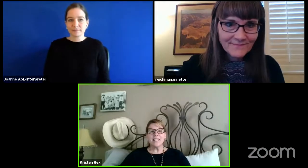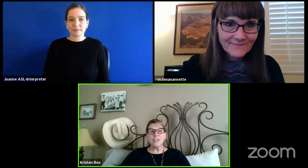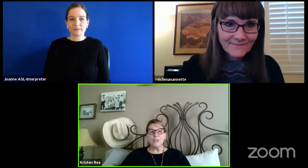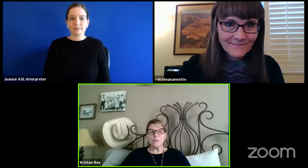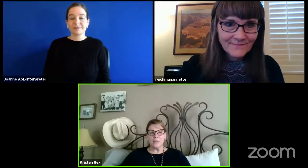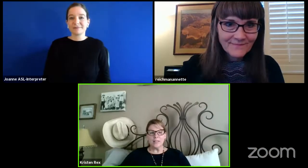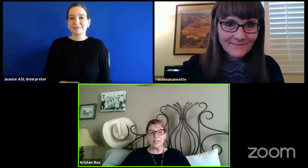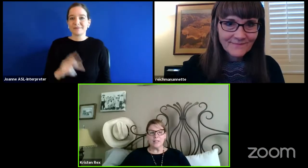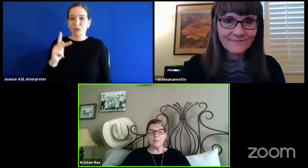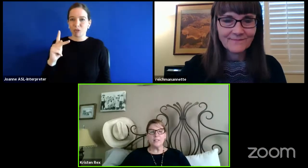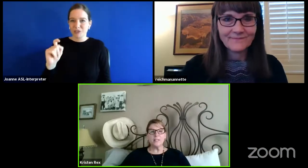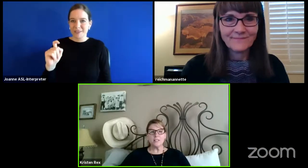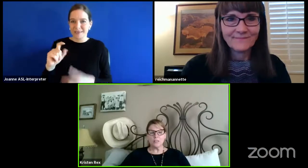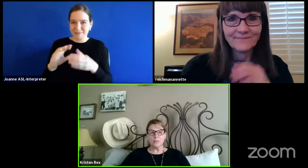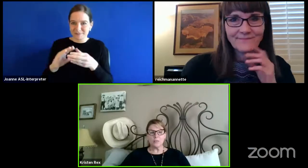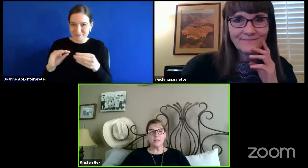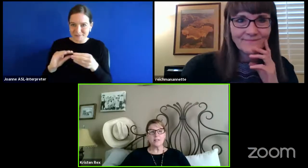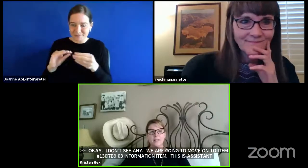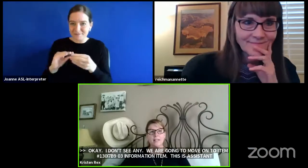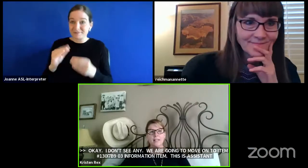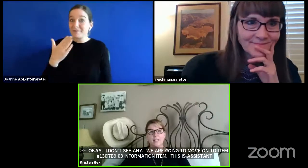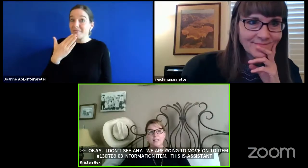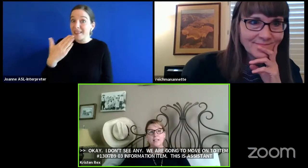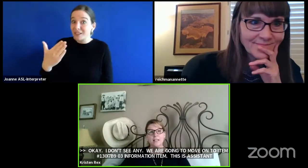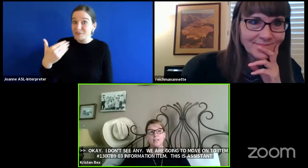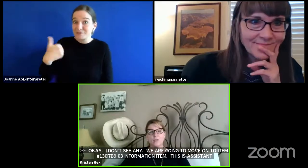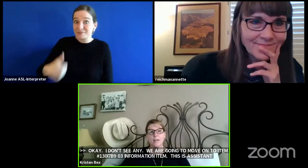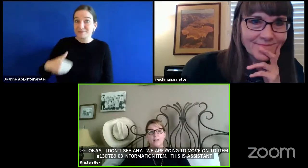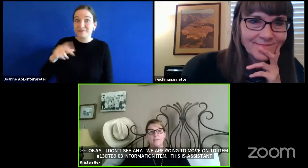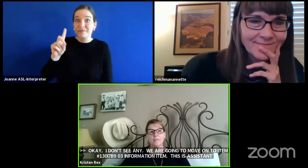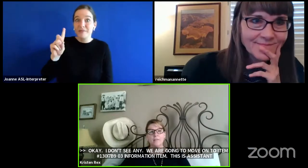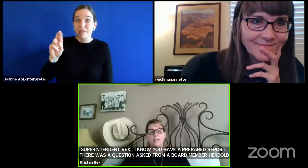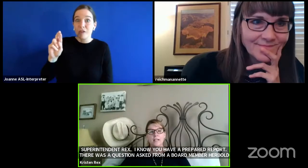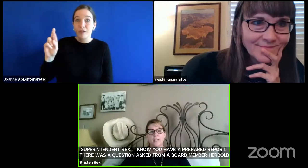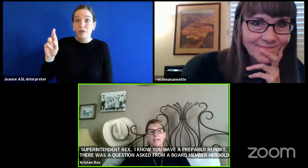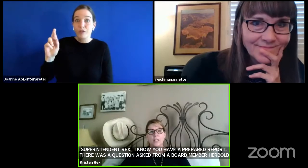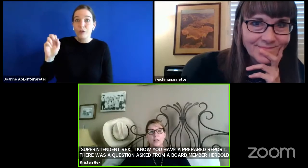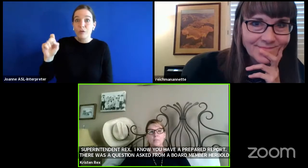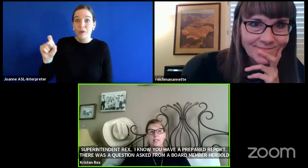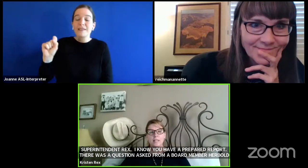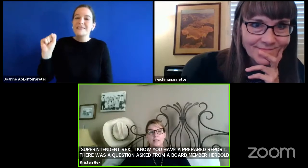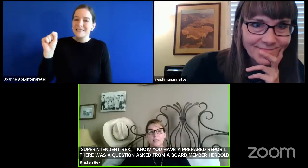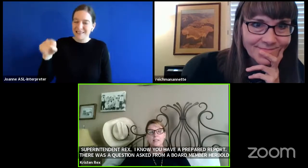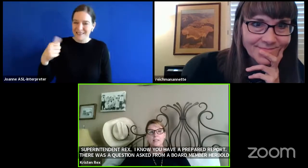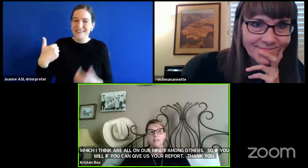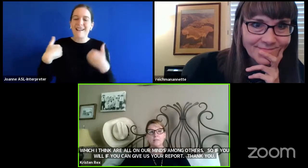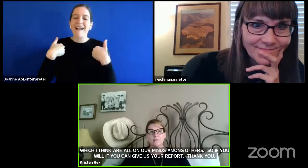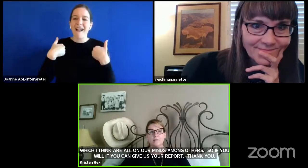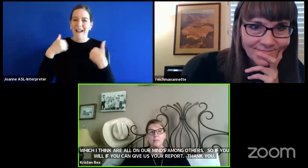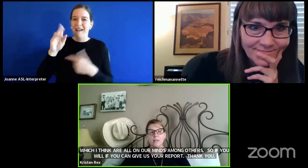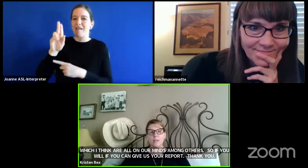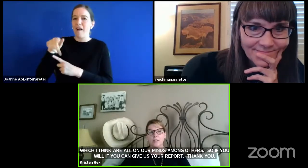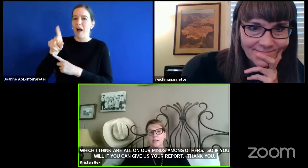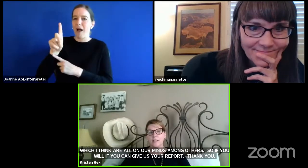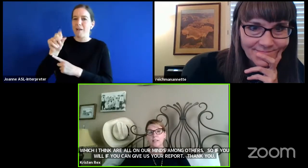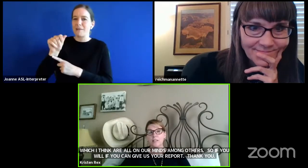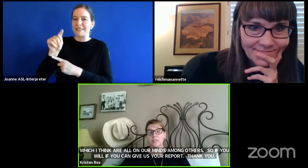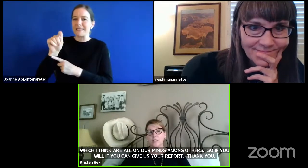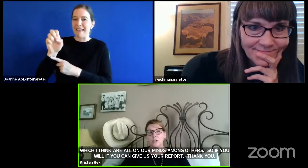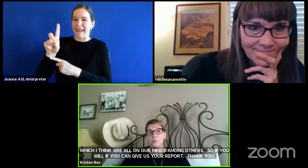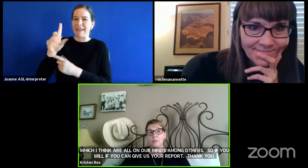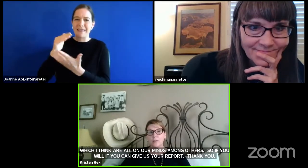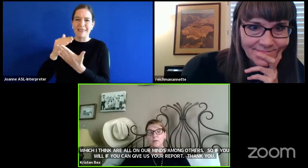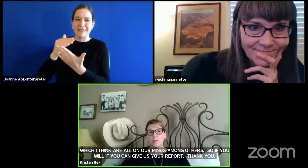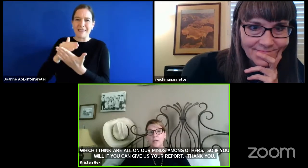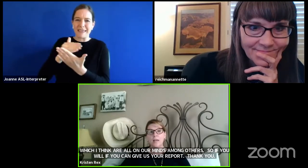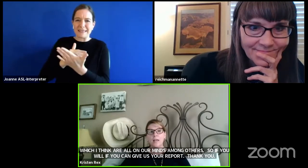Thank you. This is Dr. Rex. And yes, I do have an updated list of information that I'd like